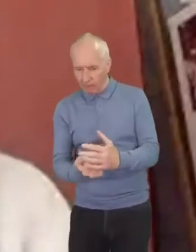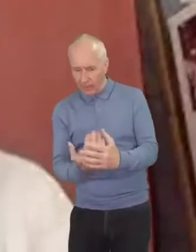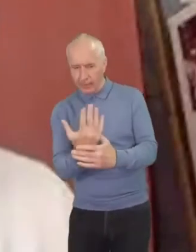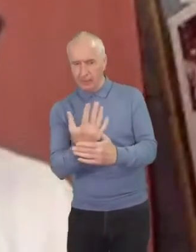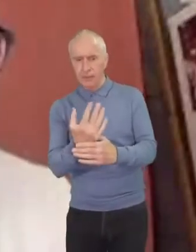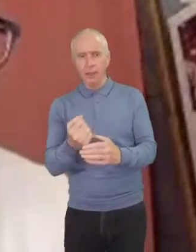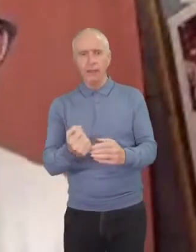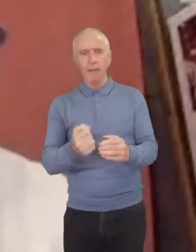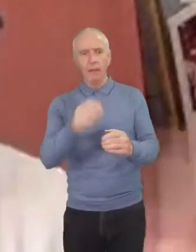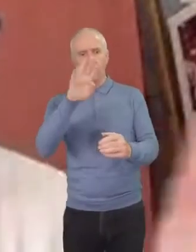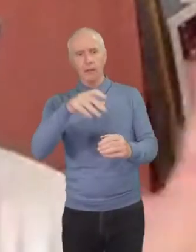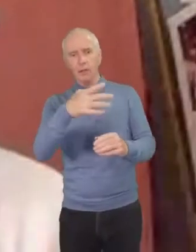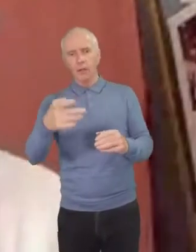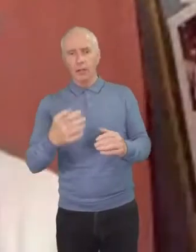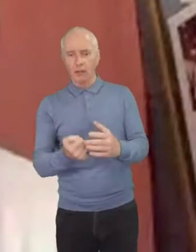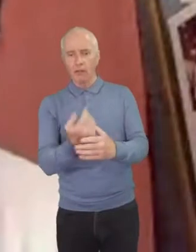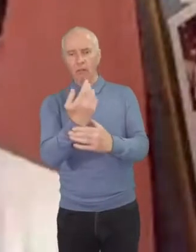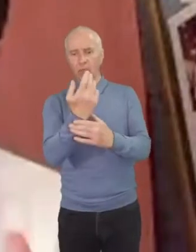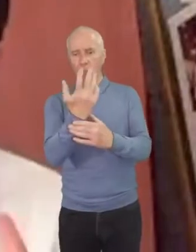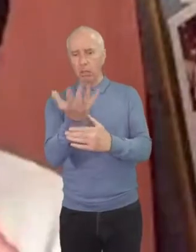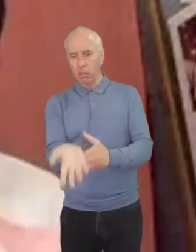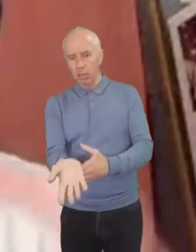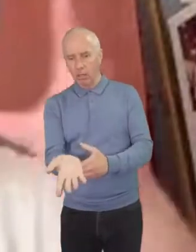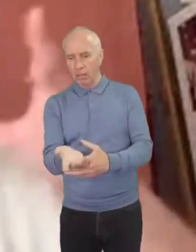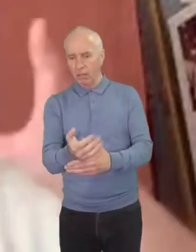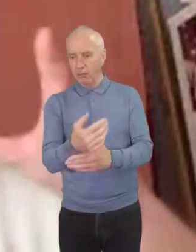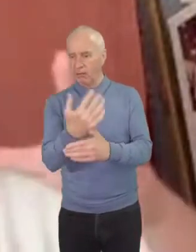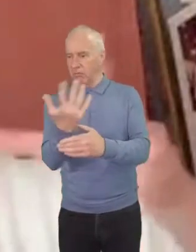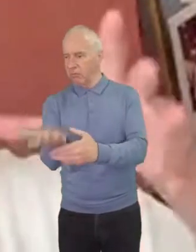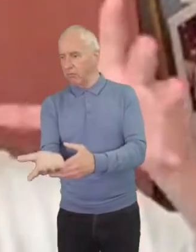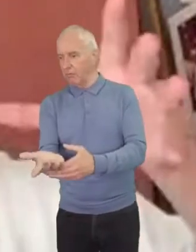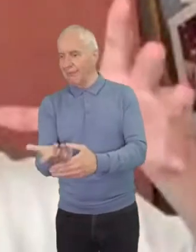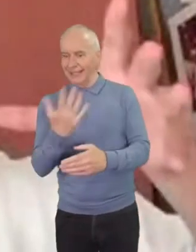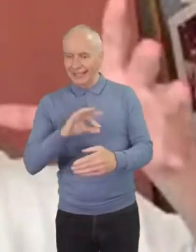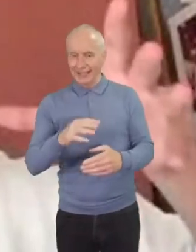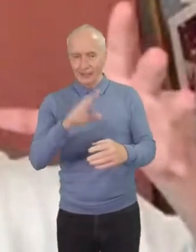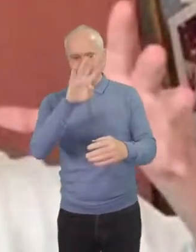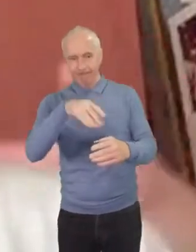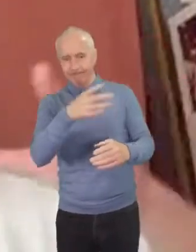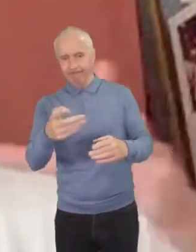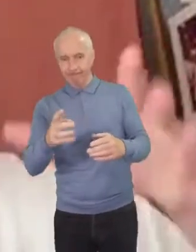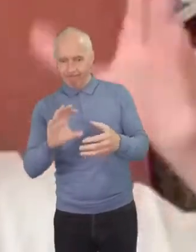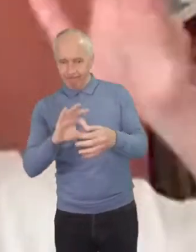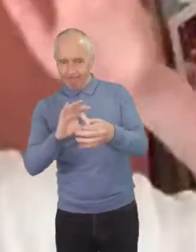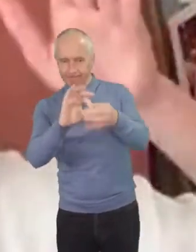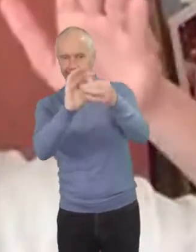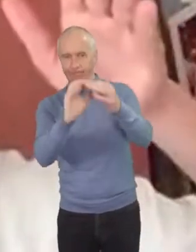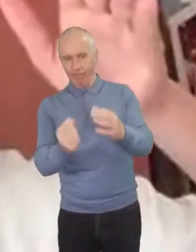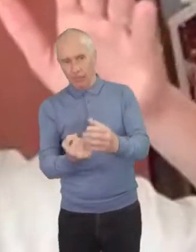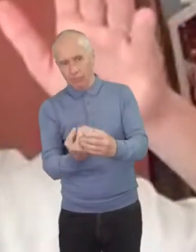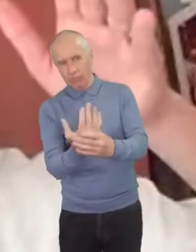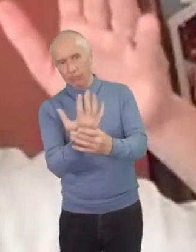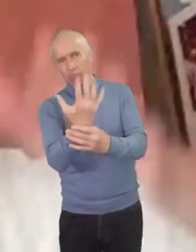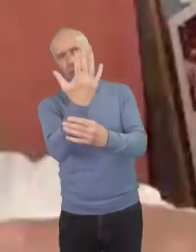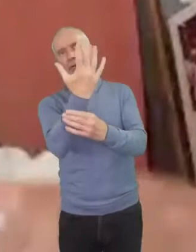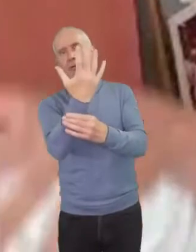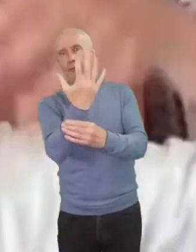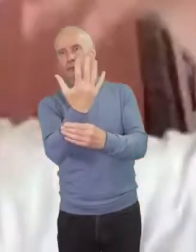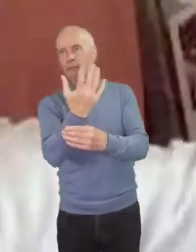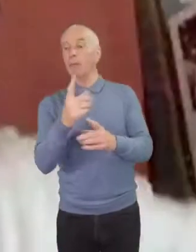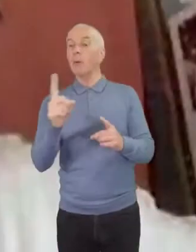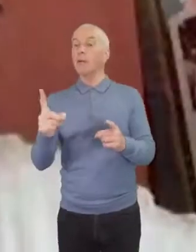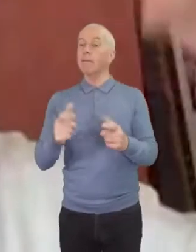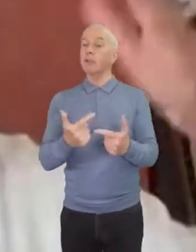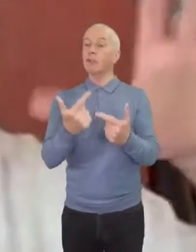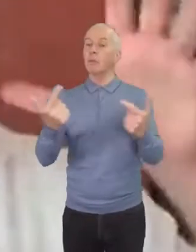die you know they'll flop around and die but if you have too much structure it actually is counterproductive it it keeps